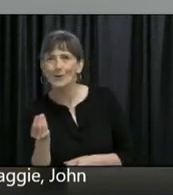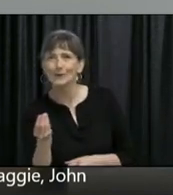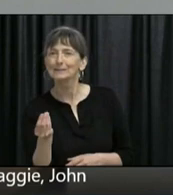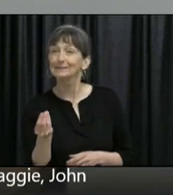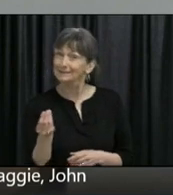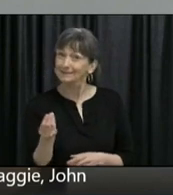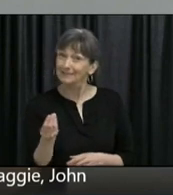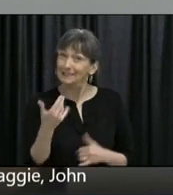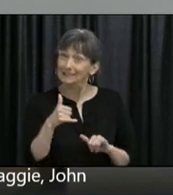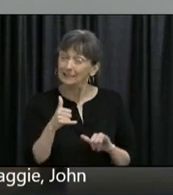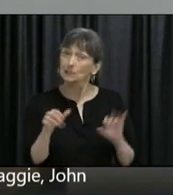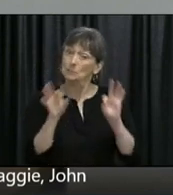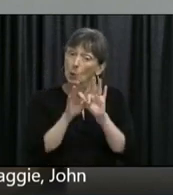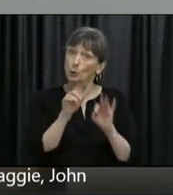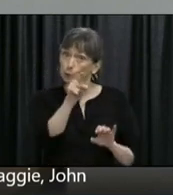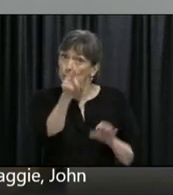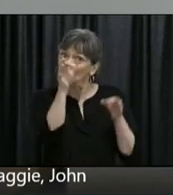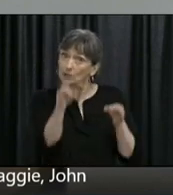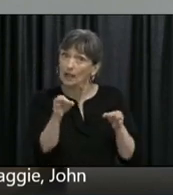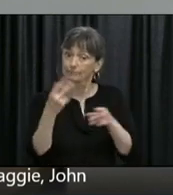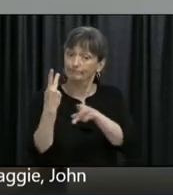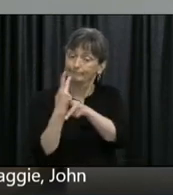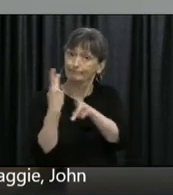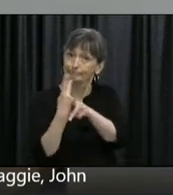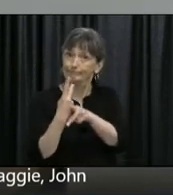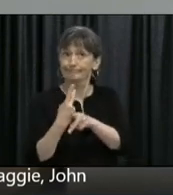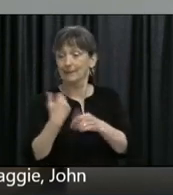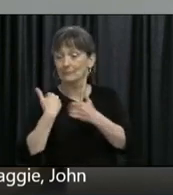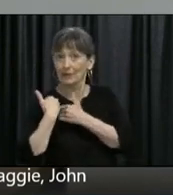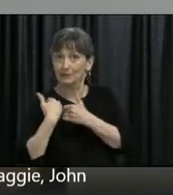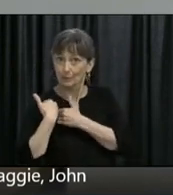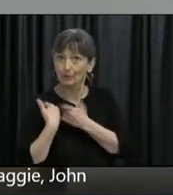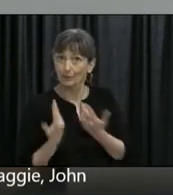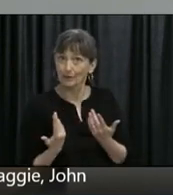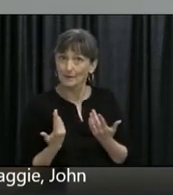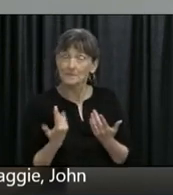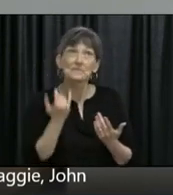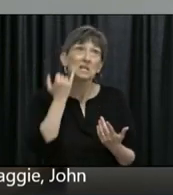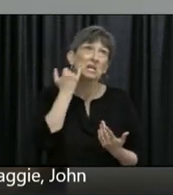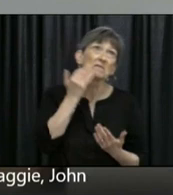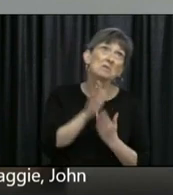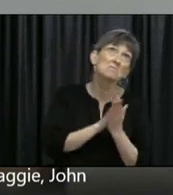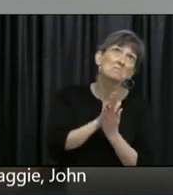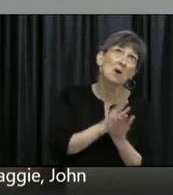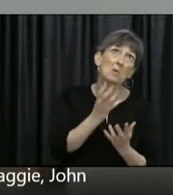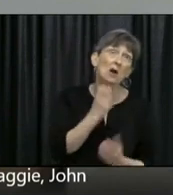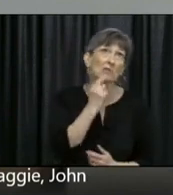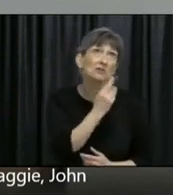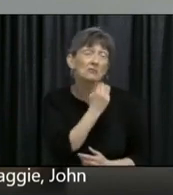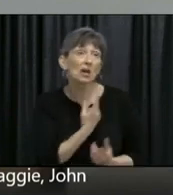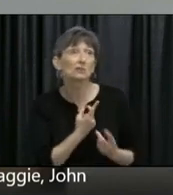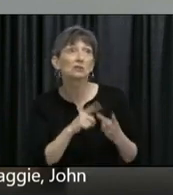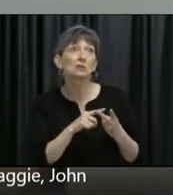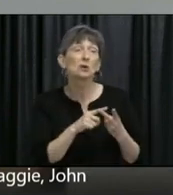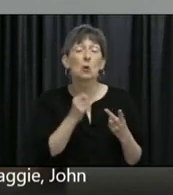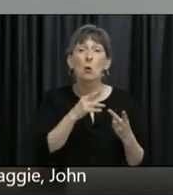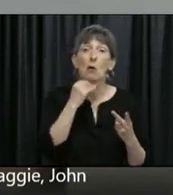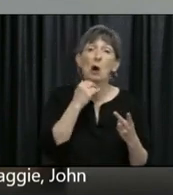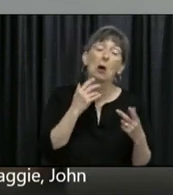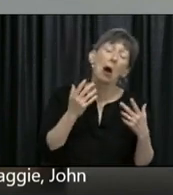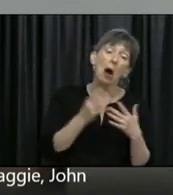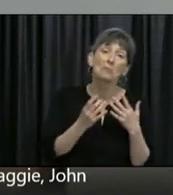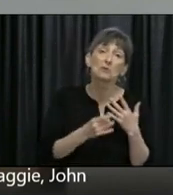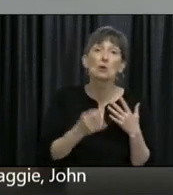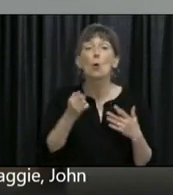whether or not this is something you would like to do, you would need to do. So the option is there